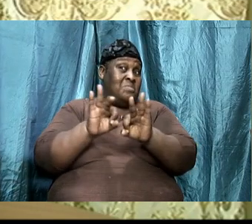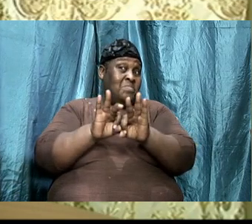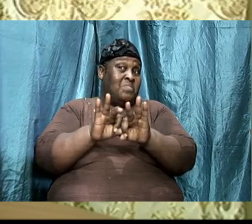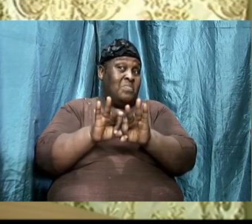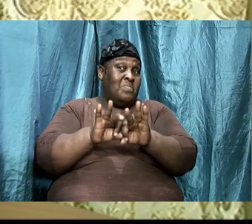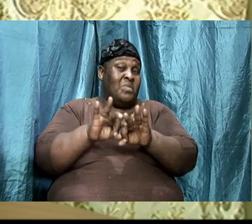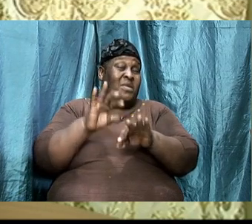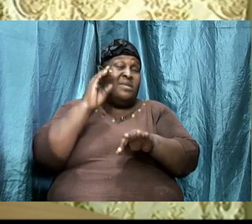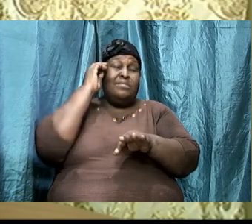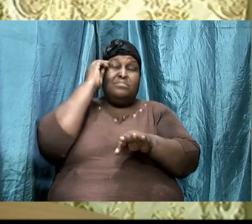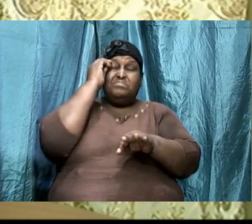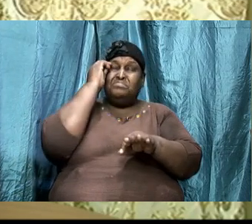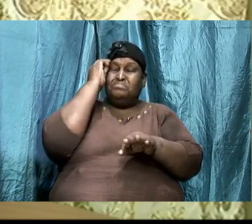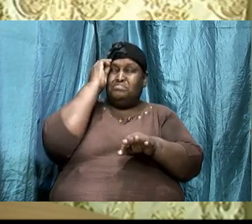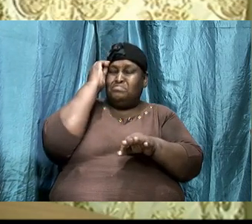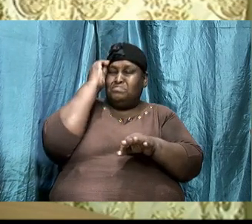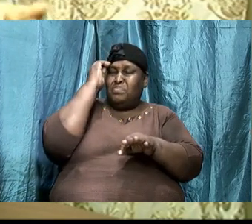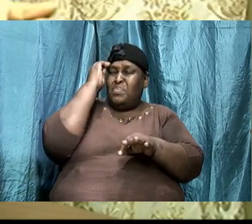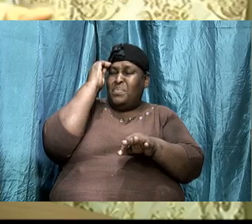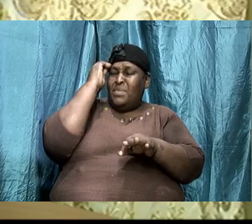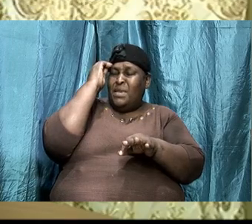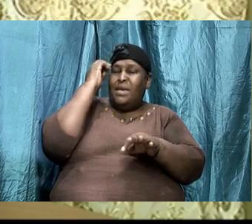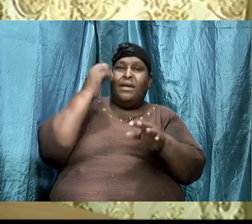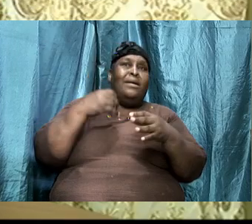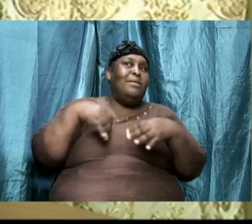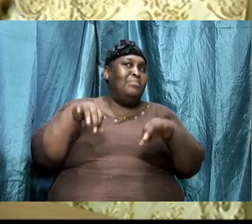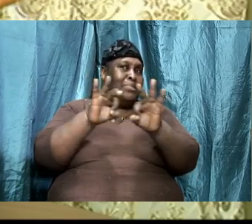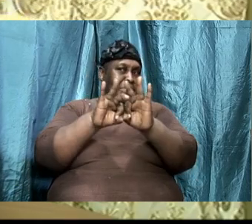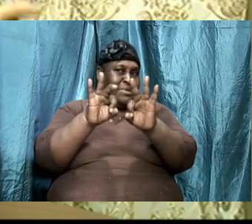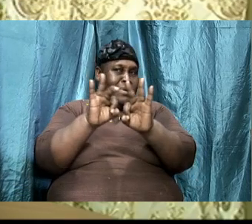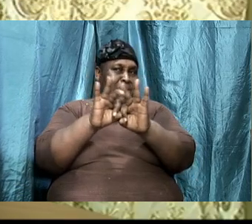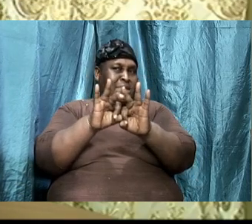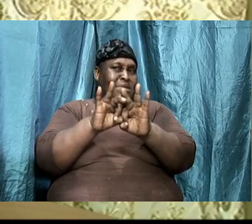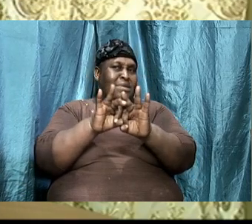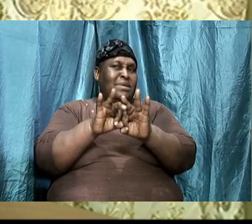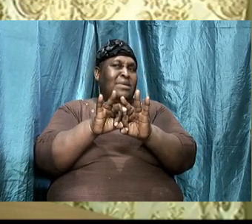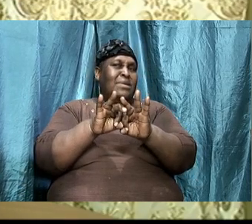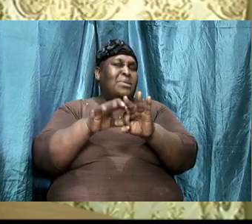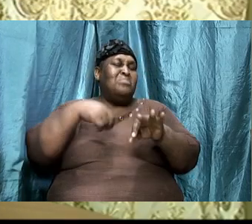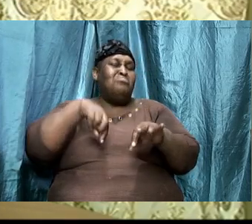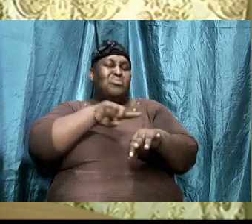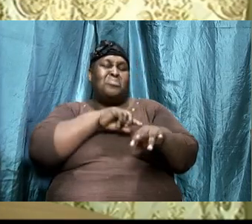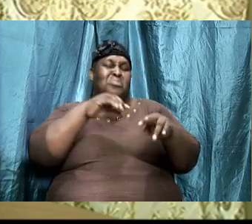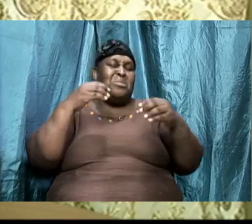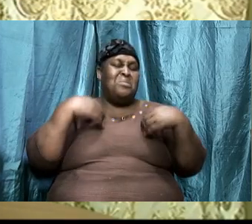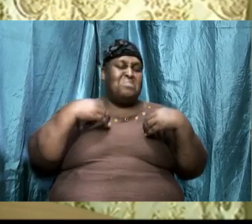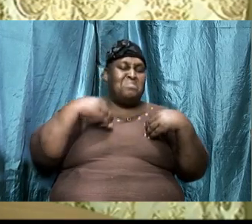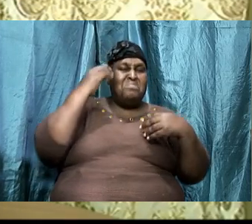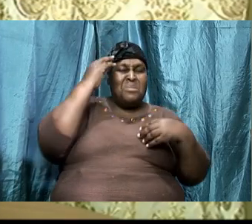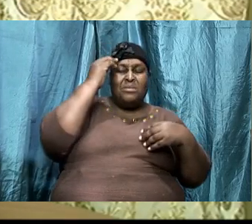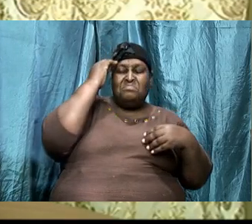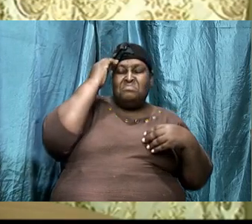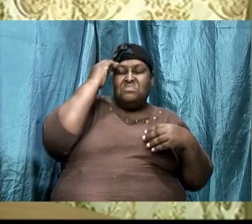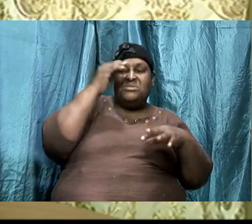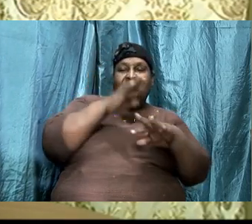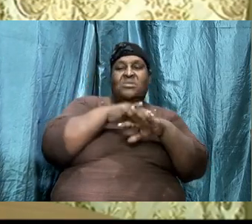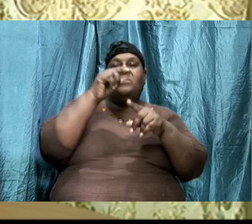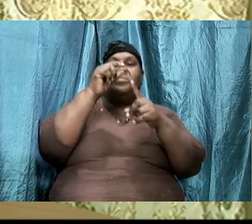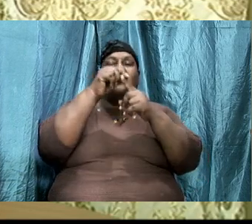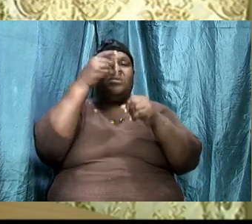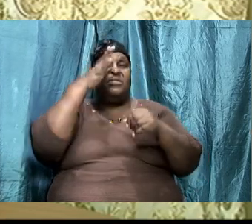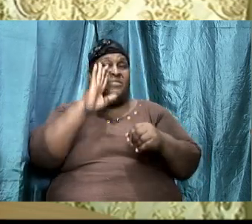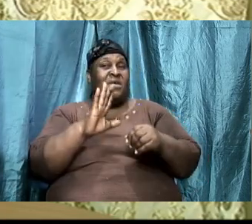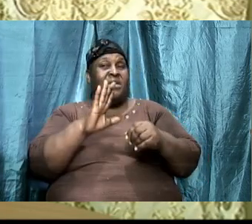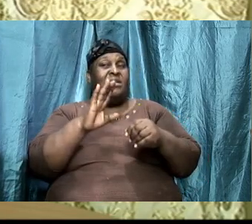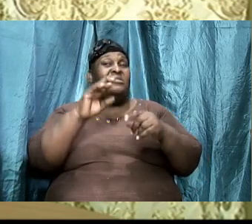The meditation and the application is important. We have to meditate upon the word of God. And because